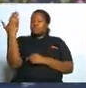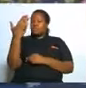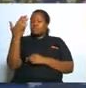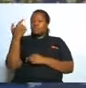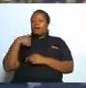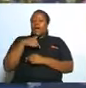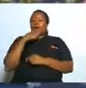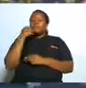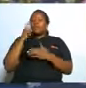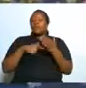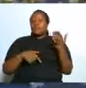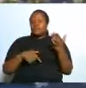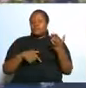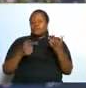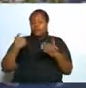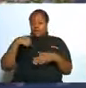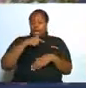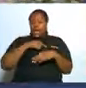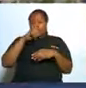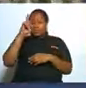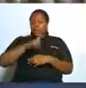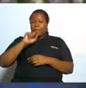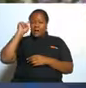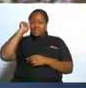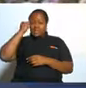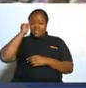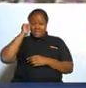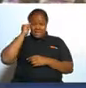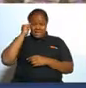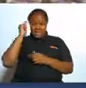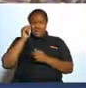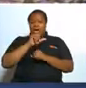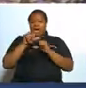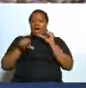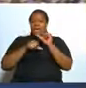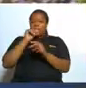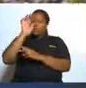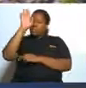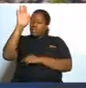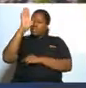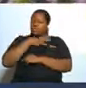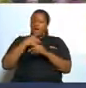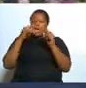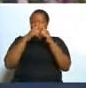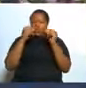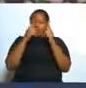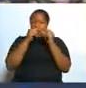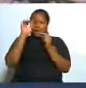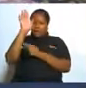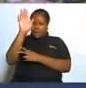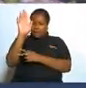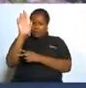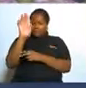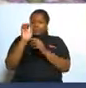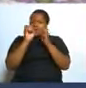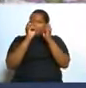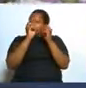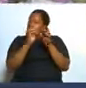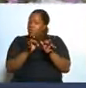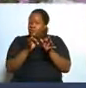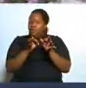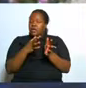that we need to meditate upon him and his word if you want to